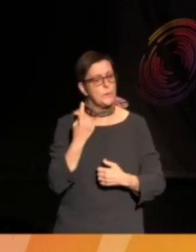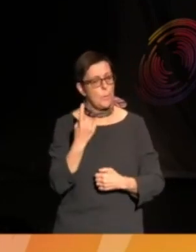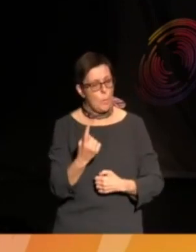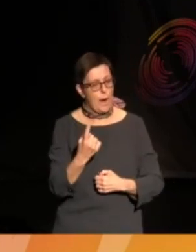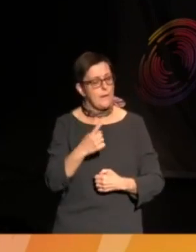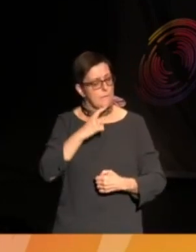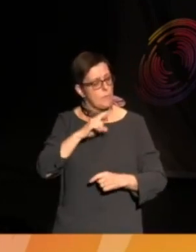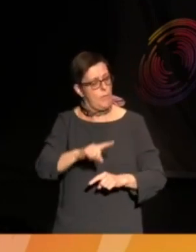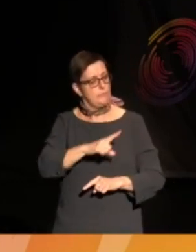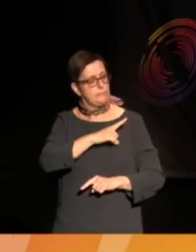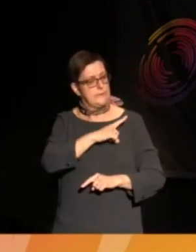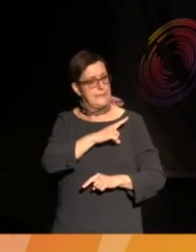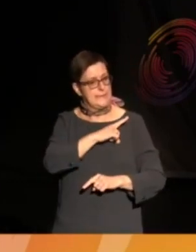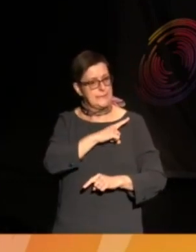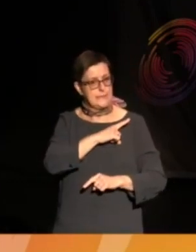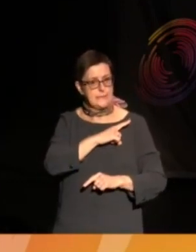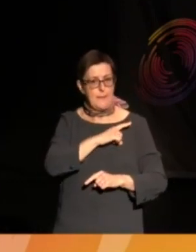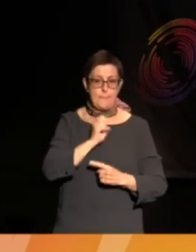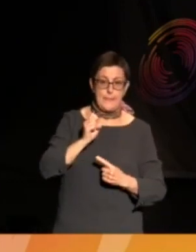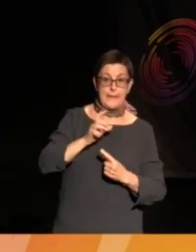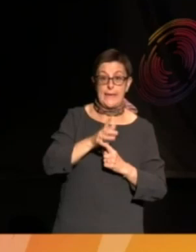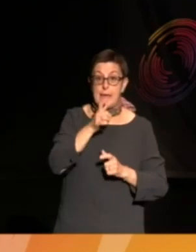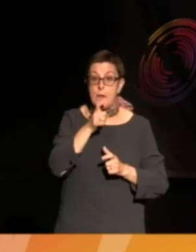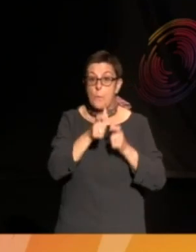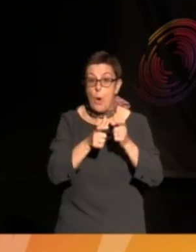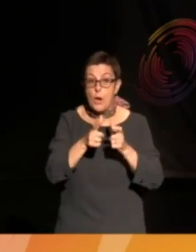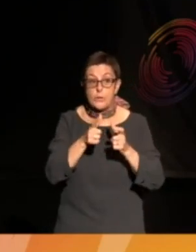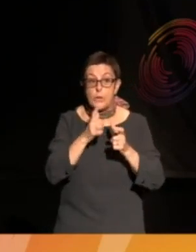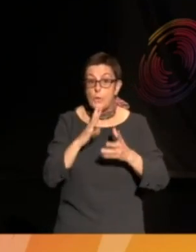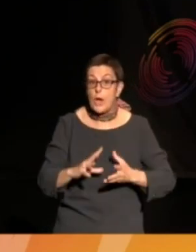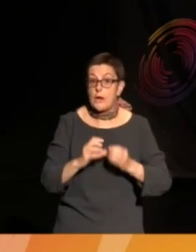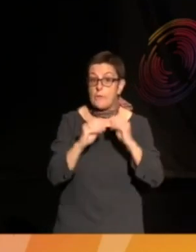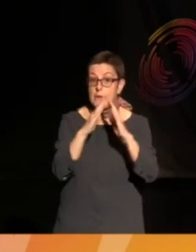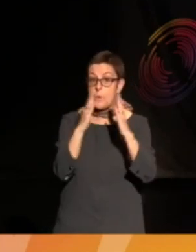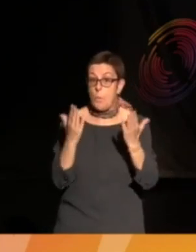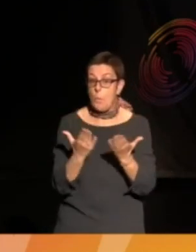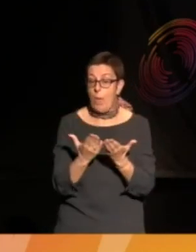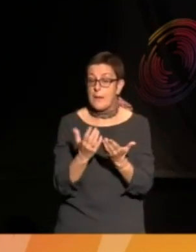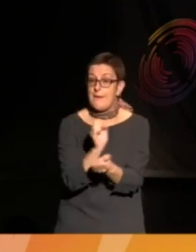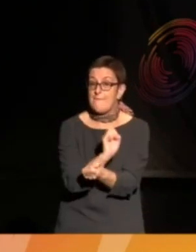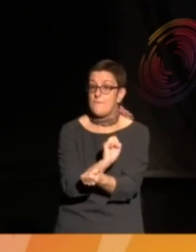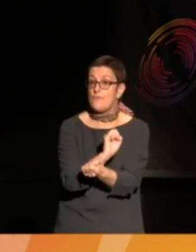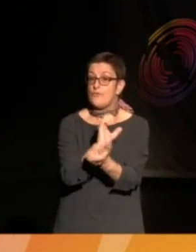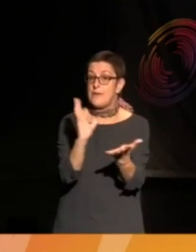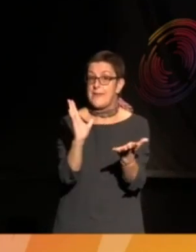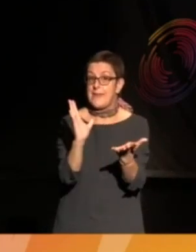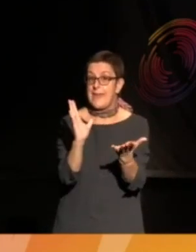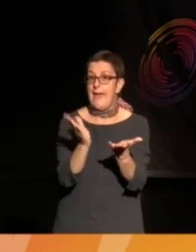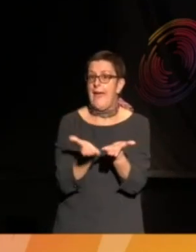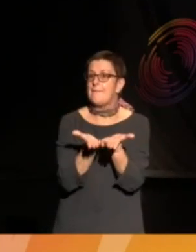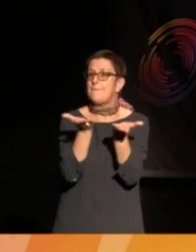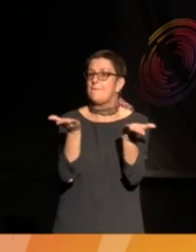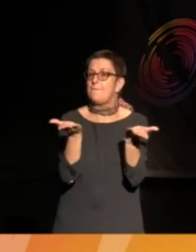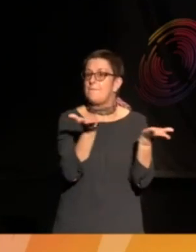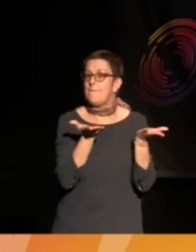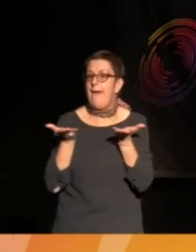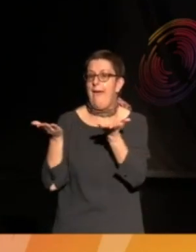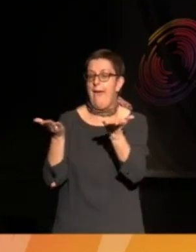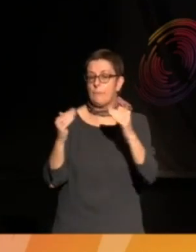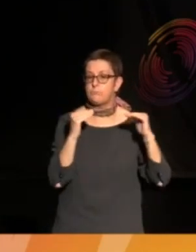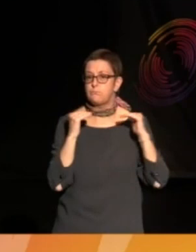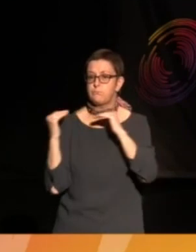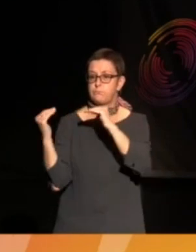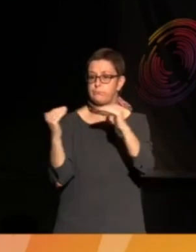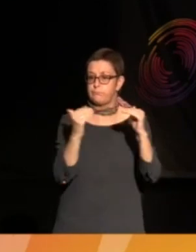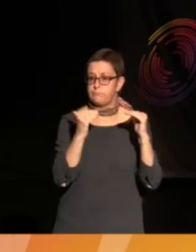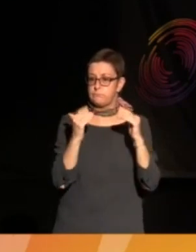reason. the kind of key words is that you can create a world that is free and fair. So I decided to look